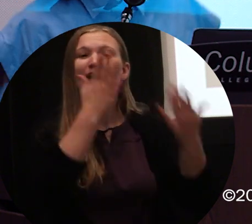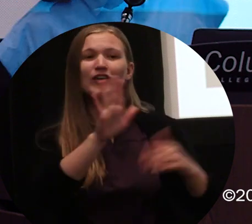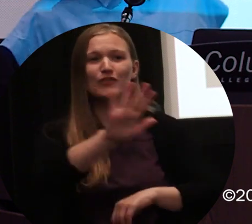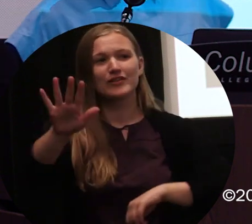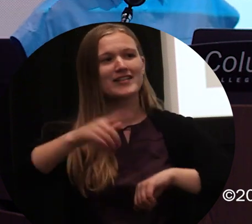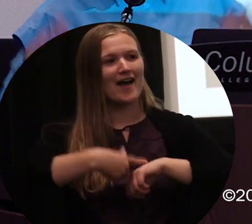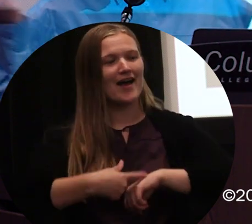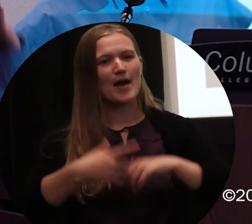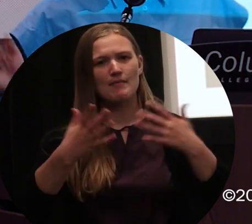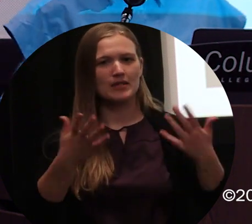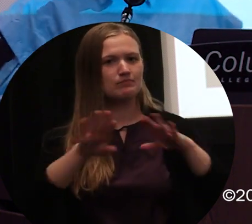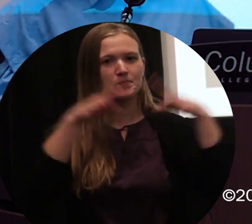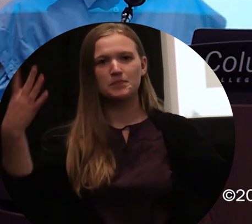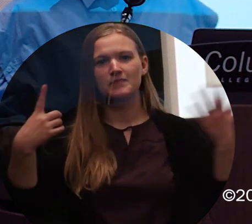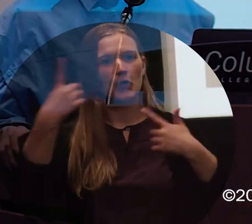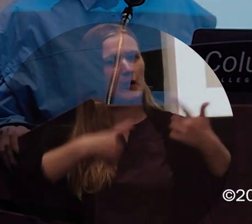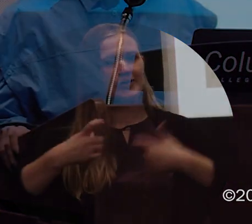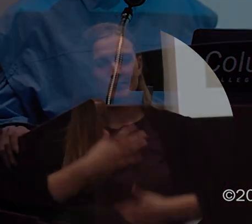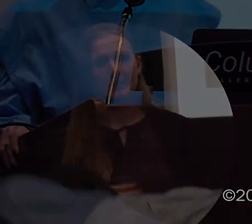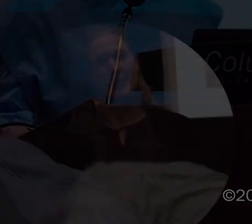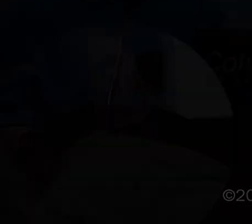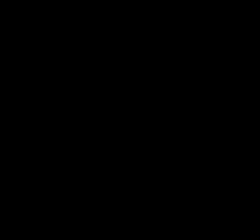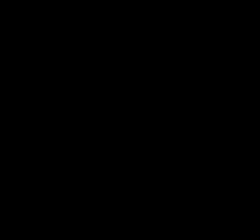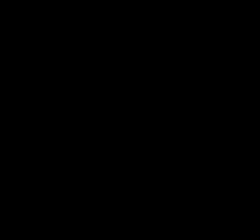And I'm open for any questions you have. Thank you.